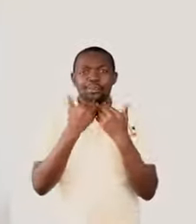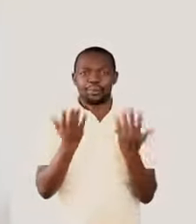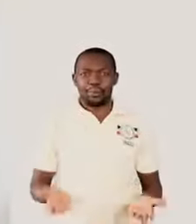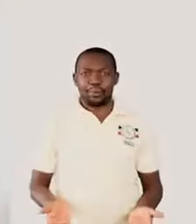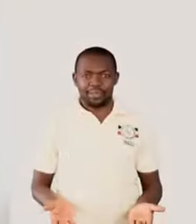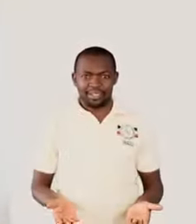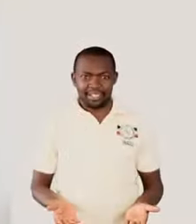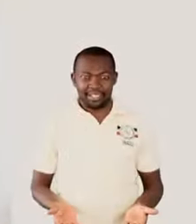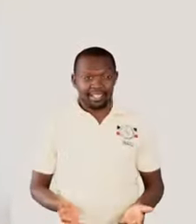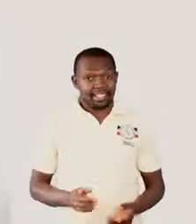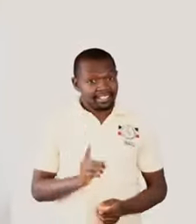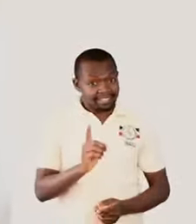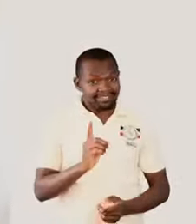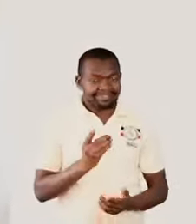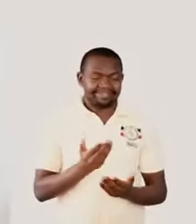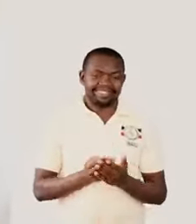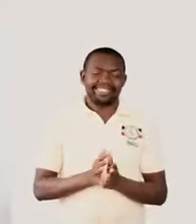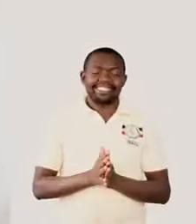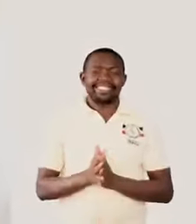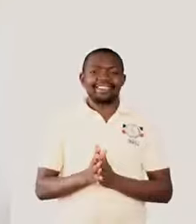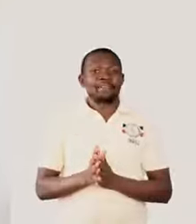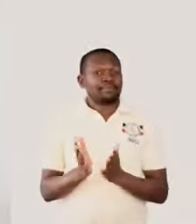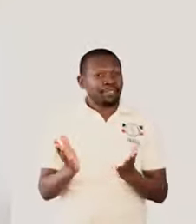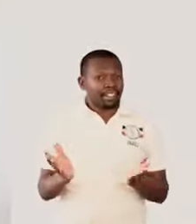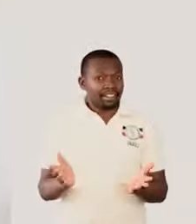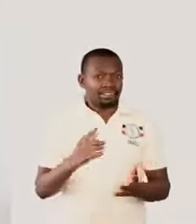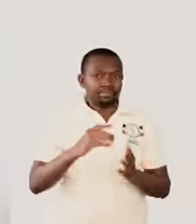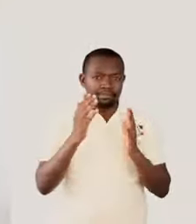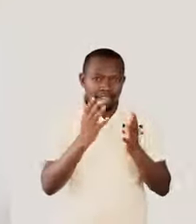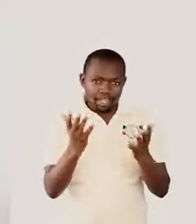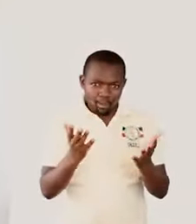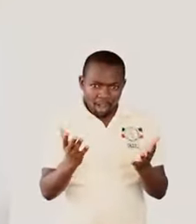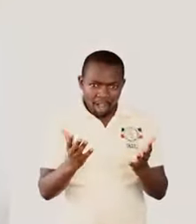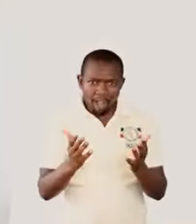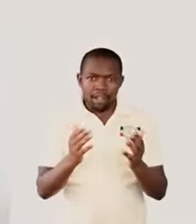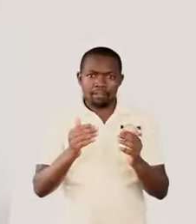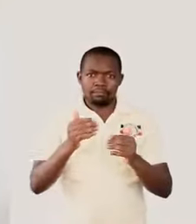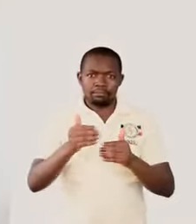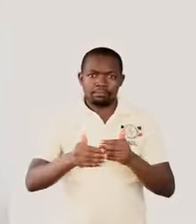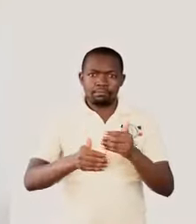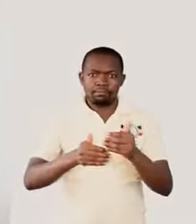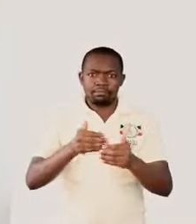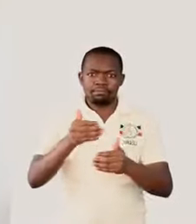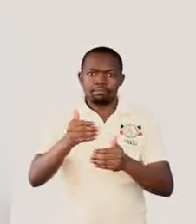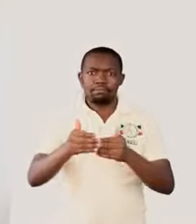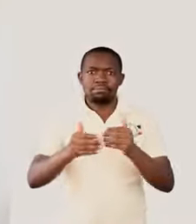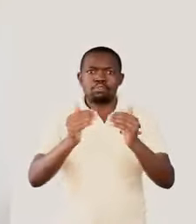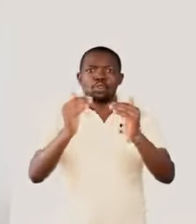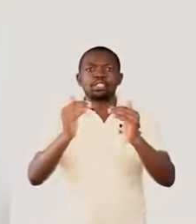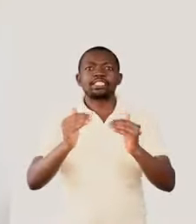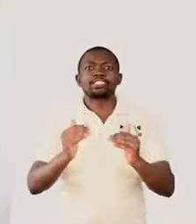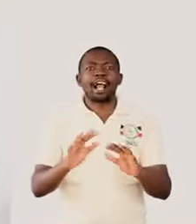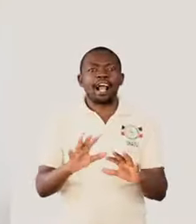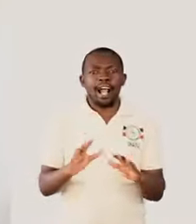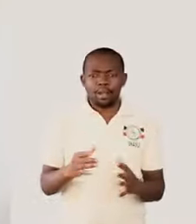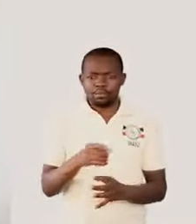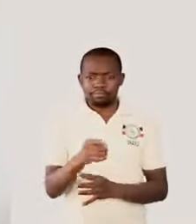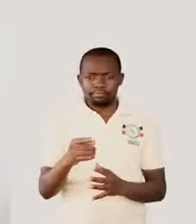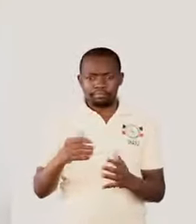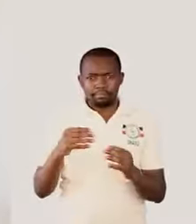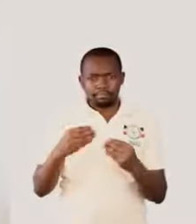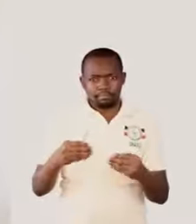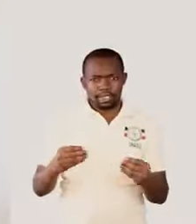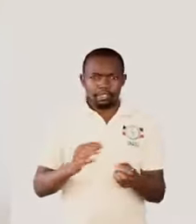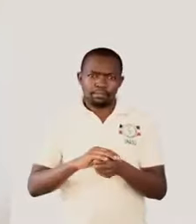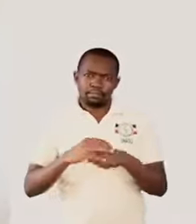Good. Good. Let us now look at the processes by which these products are